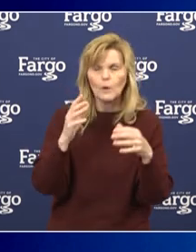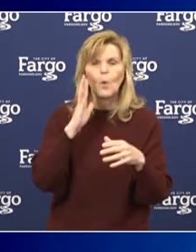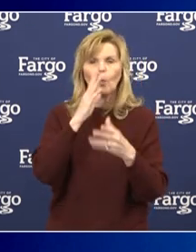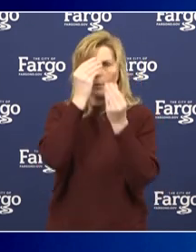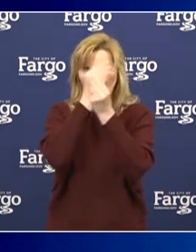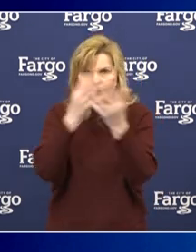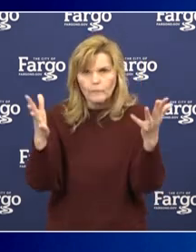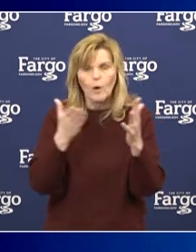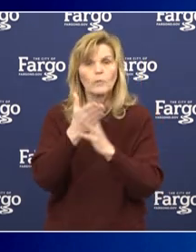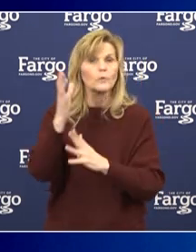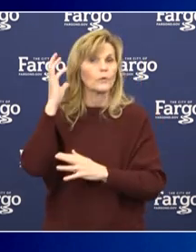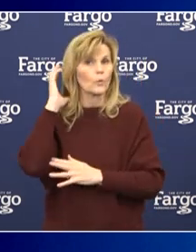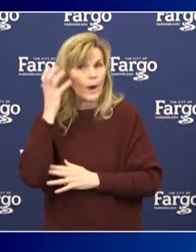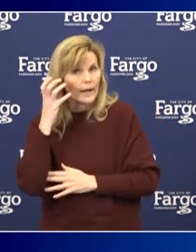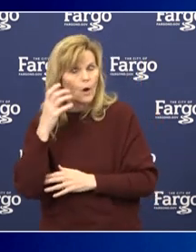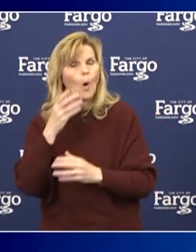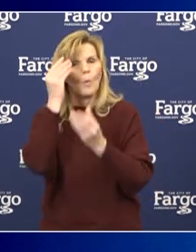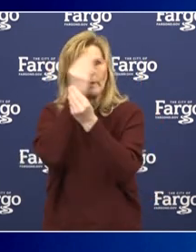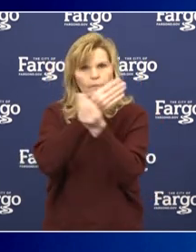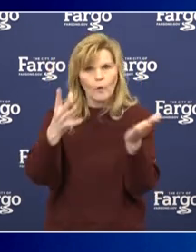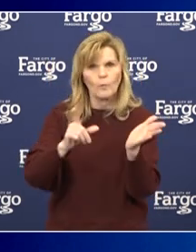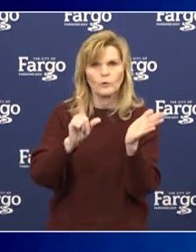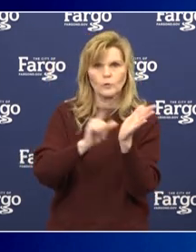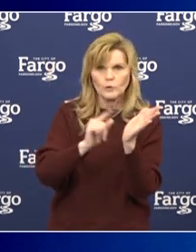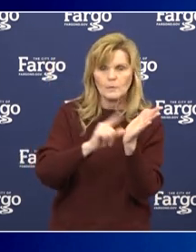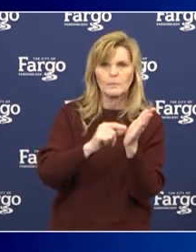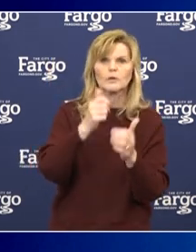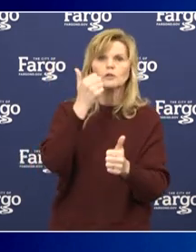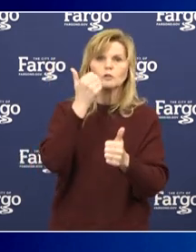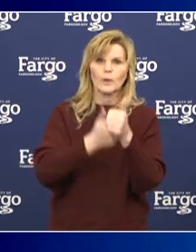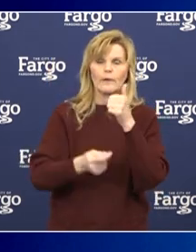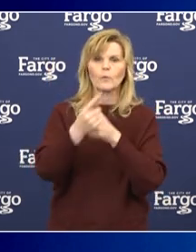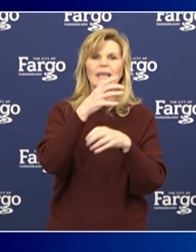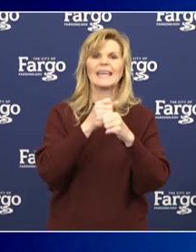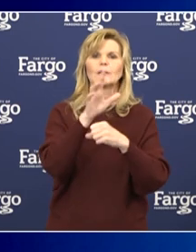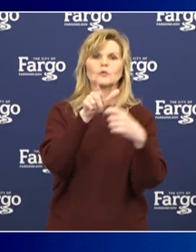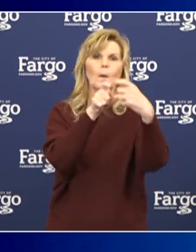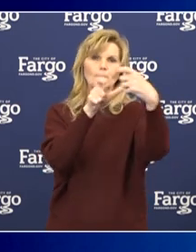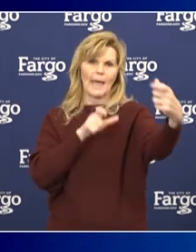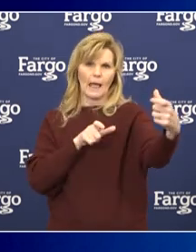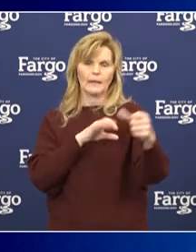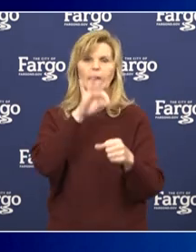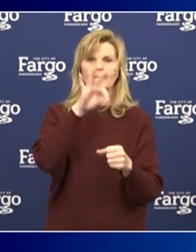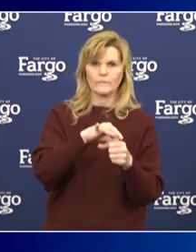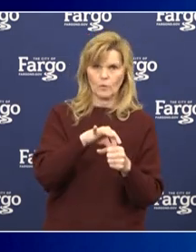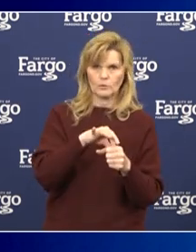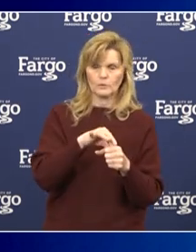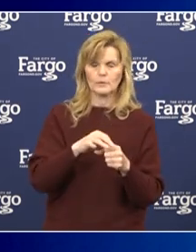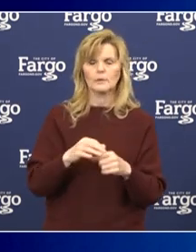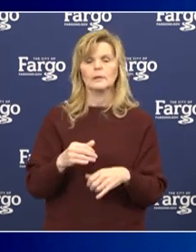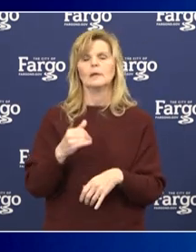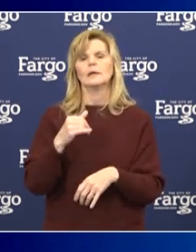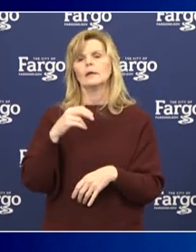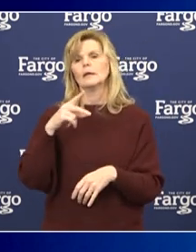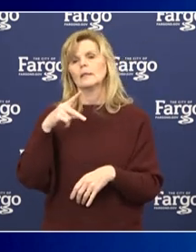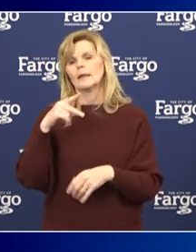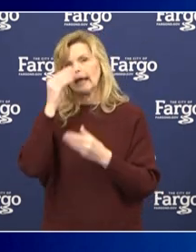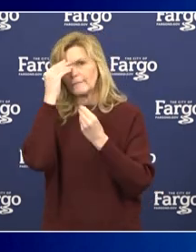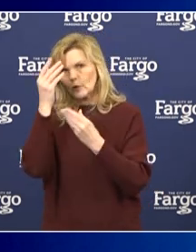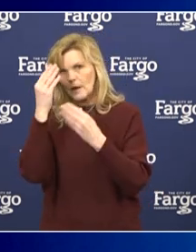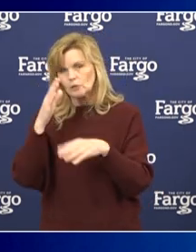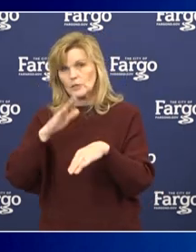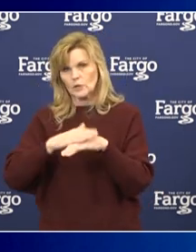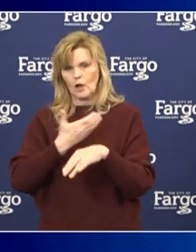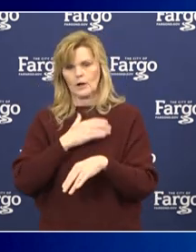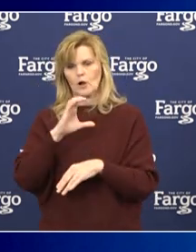be in the paper to make sure you have every ability and every chance to get your ballot and vote. And lastly, the public can always find information on our county